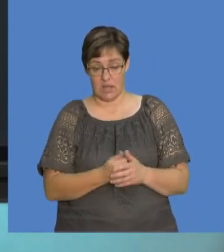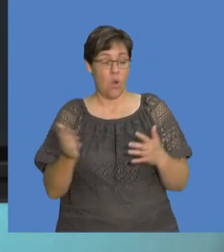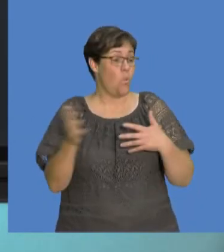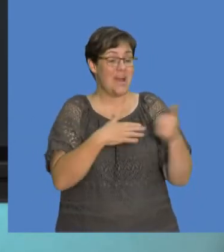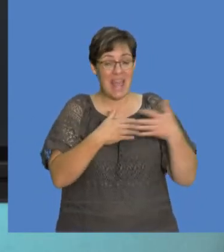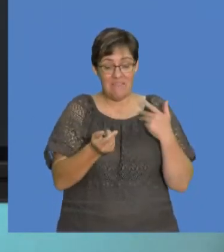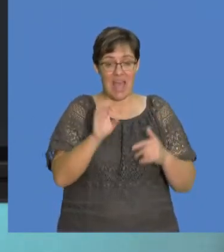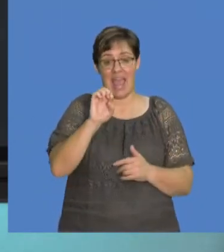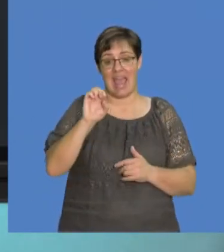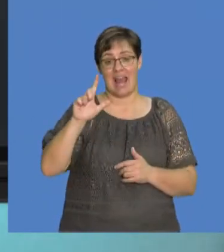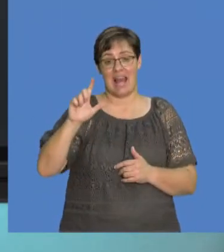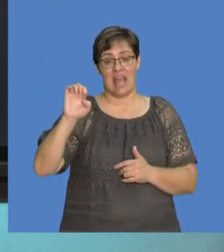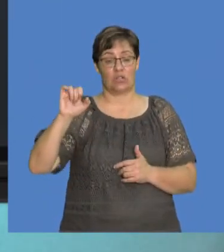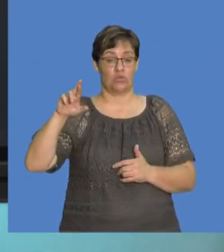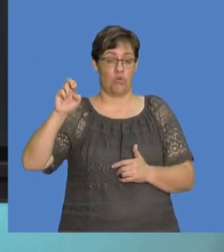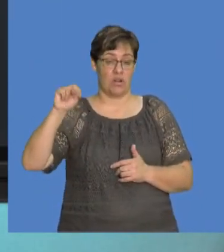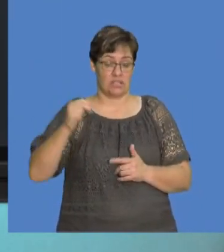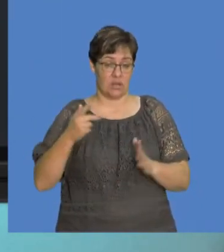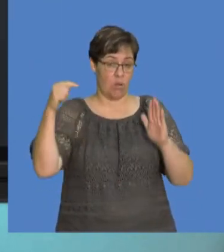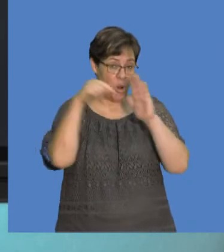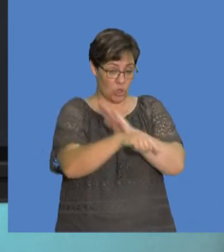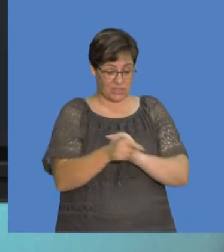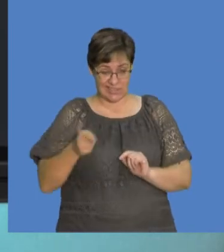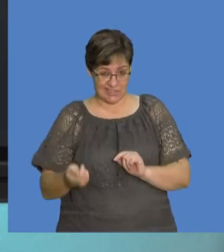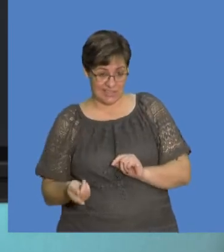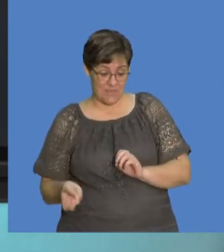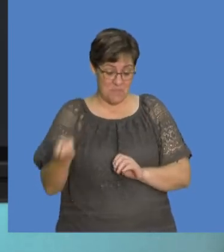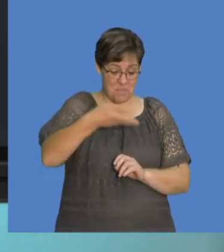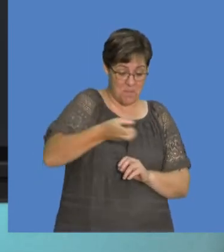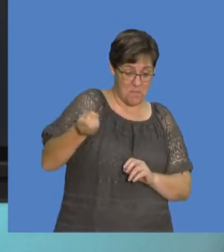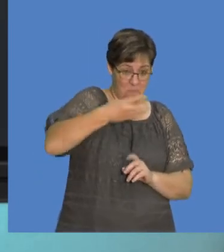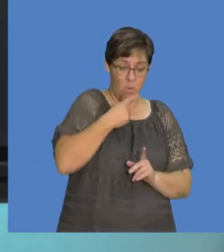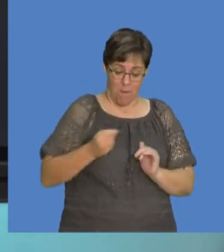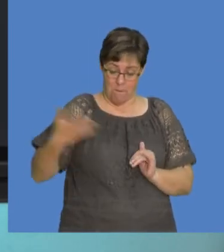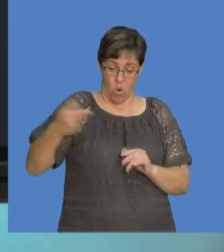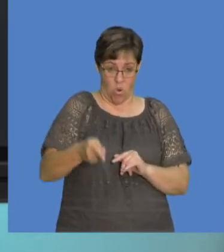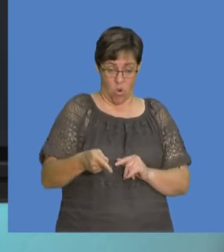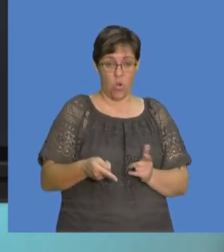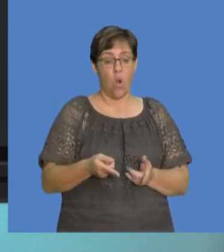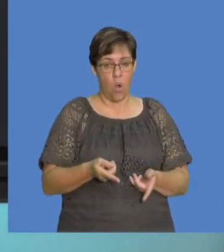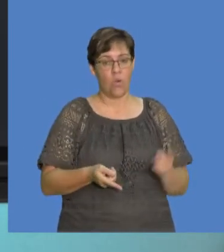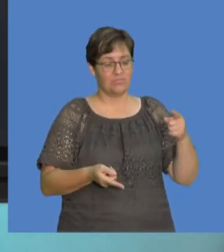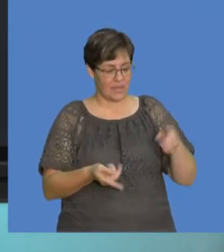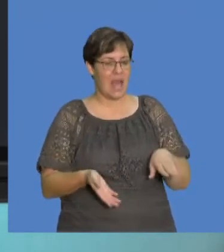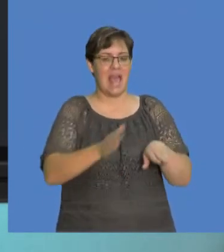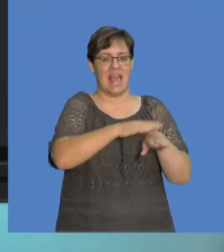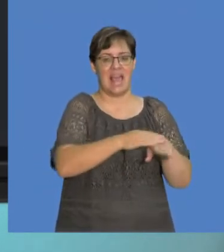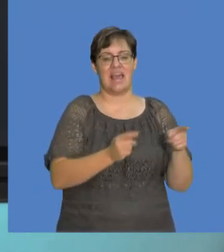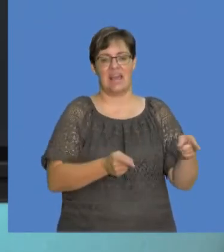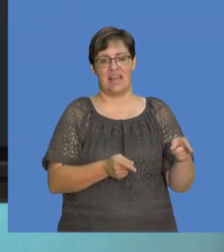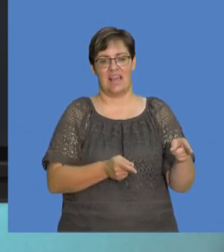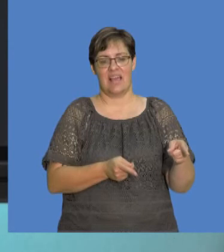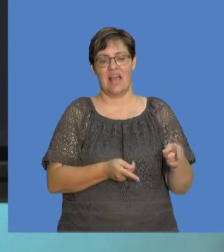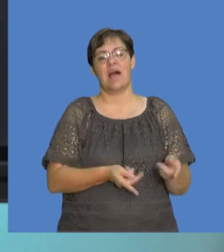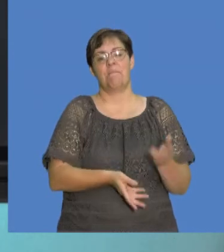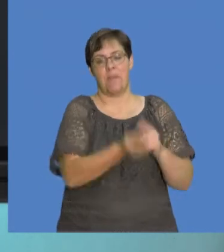able to say, whatever the number of electrons that were actually lost by the one that has got excess is equal to the number of electrons